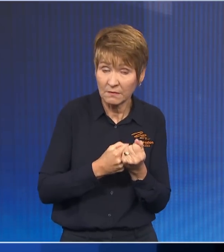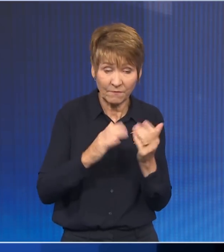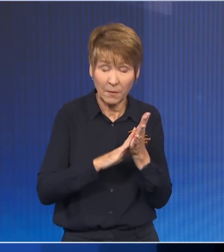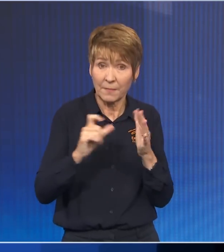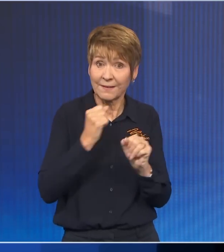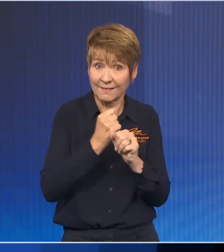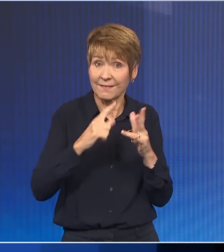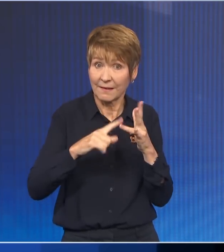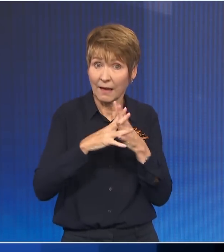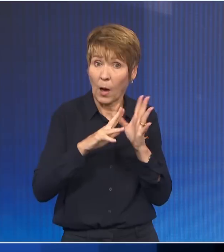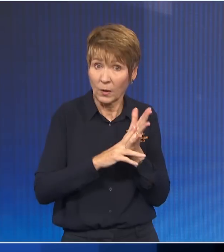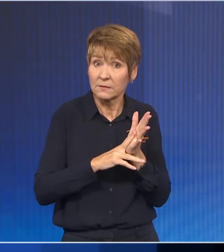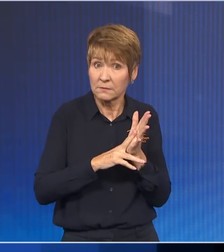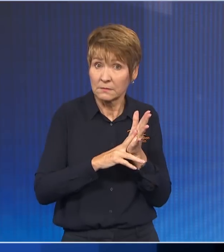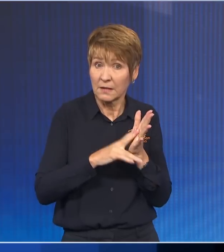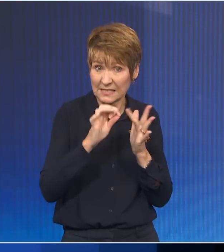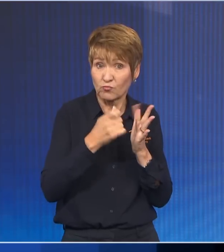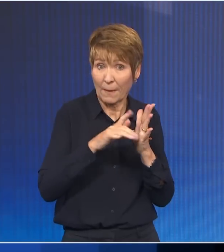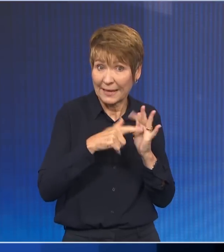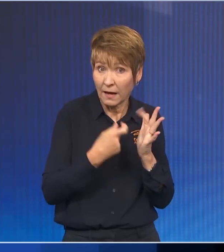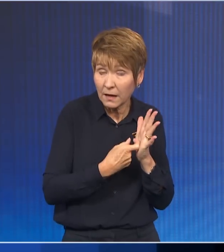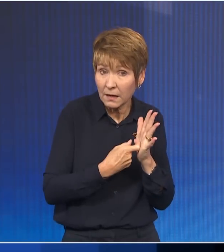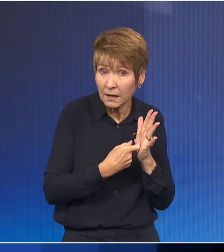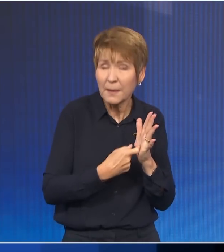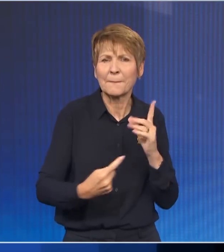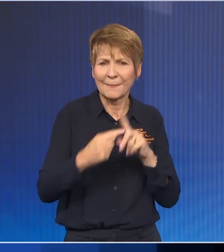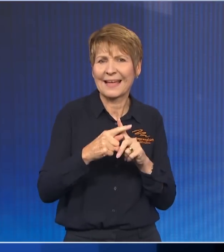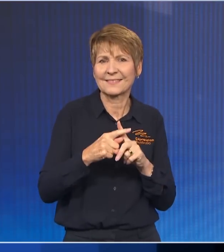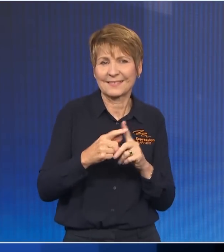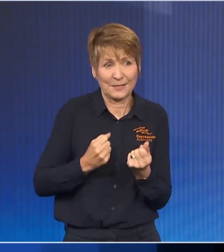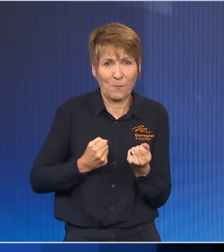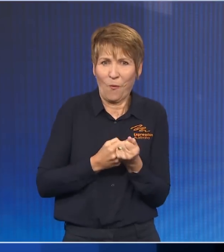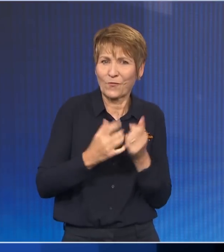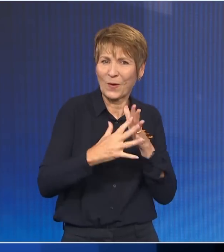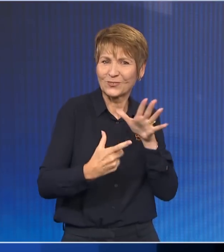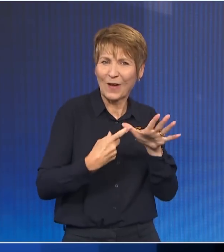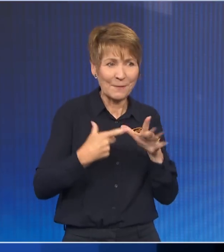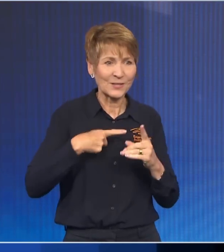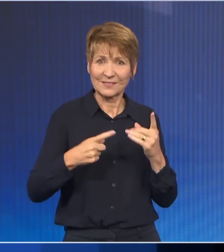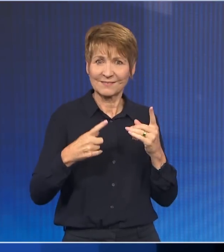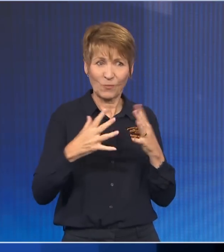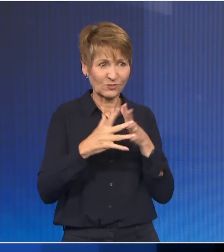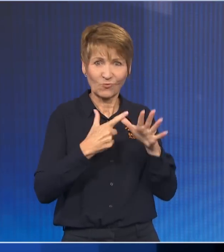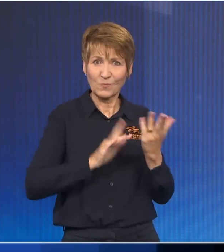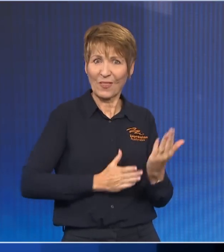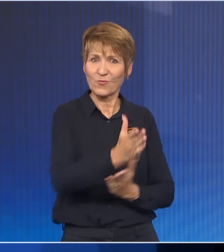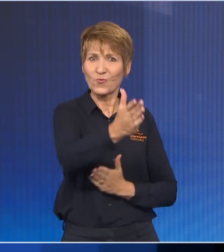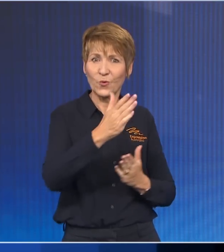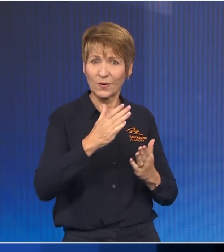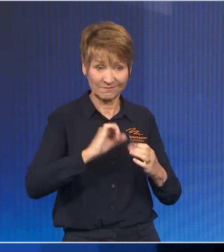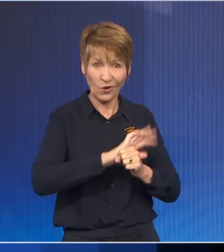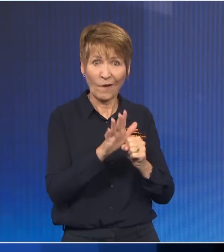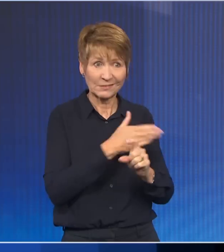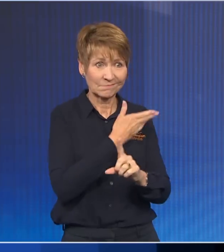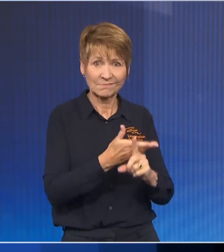Premier. There was the overwhelming support for the way our state got through COVID-19. And that was certainly on